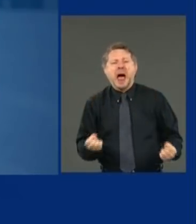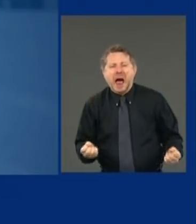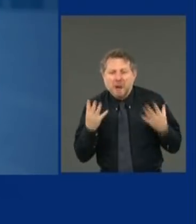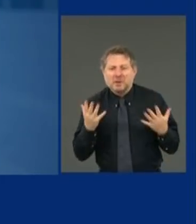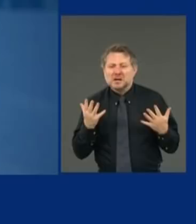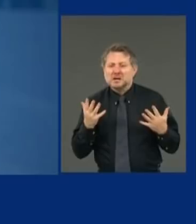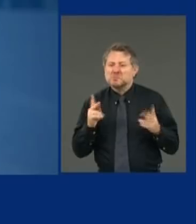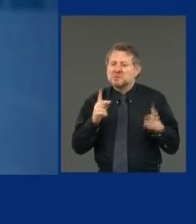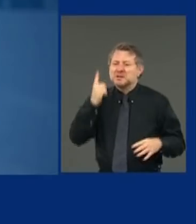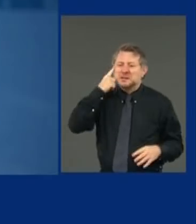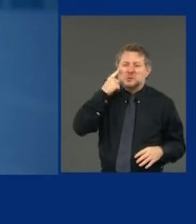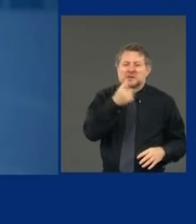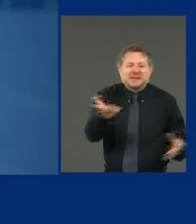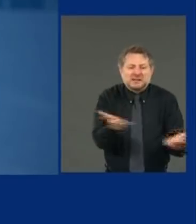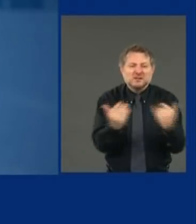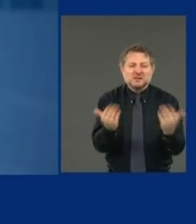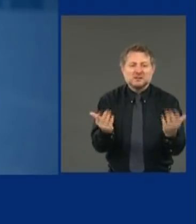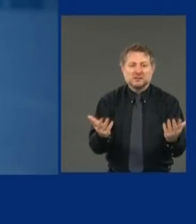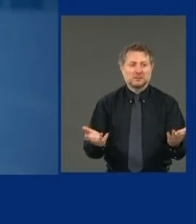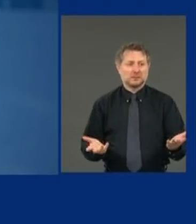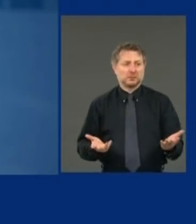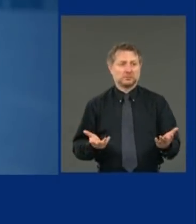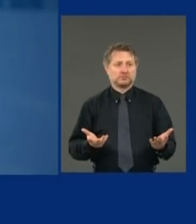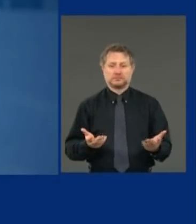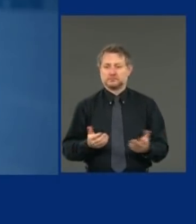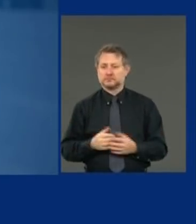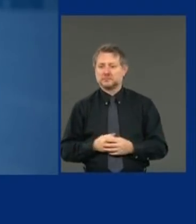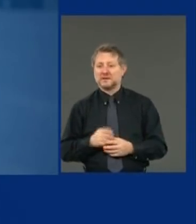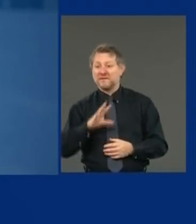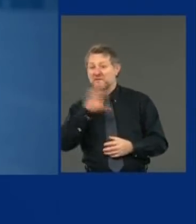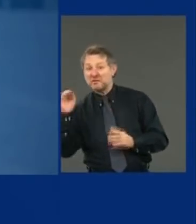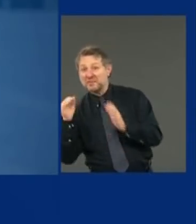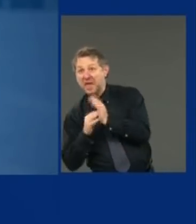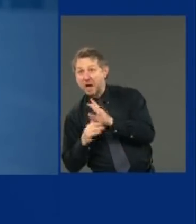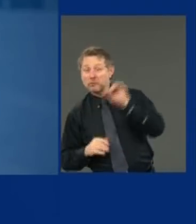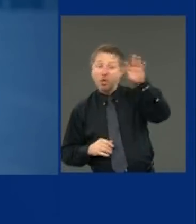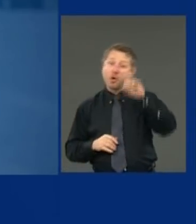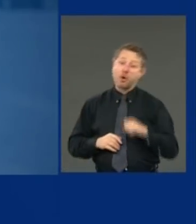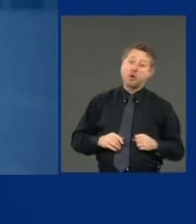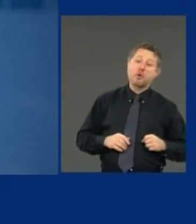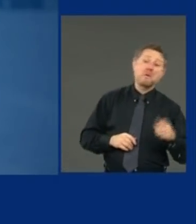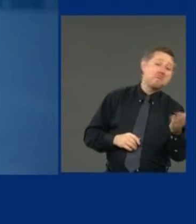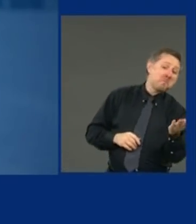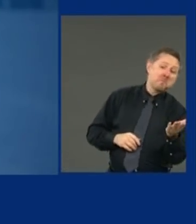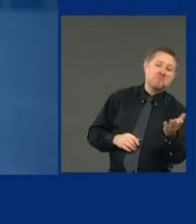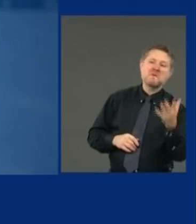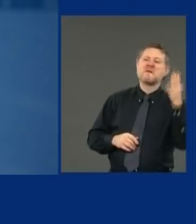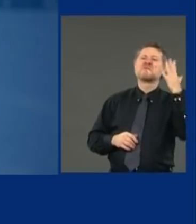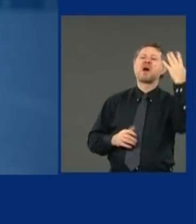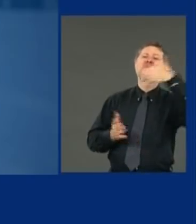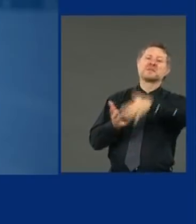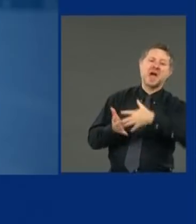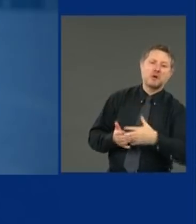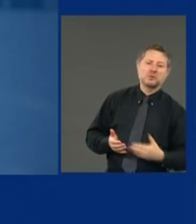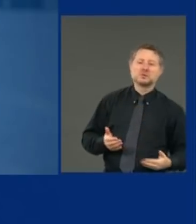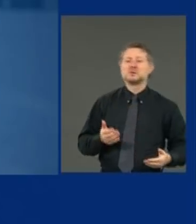one of those five finalists? 50,000. 50? 5,000. Five?